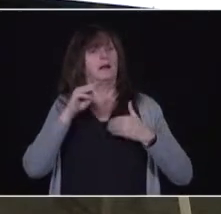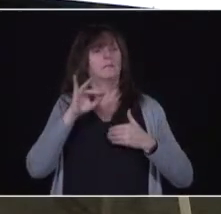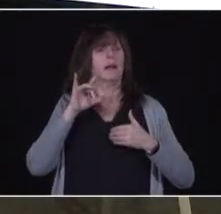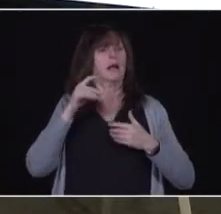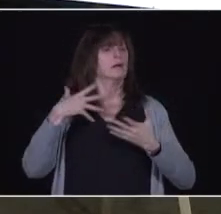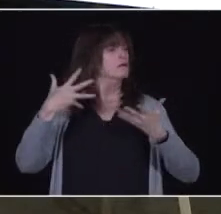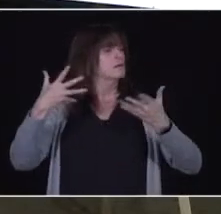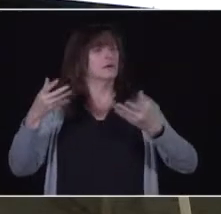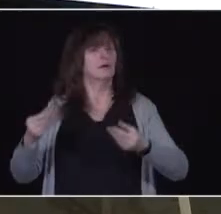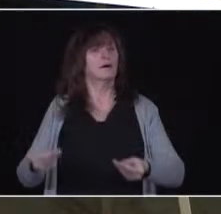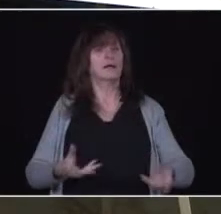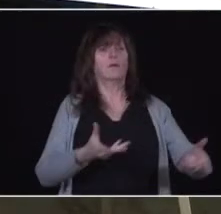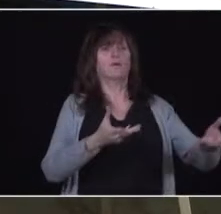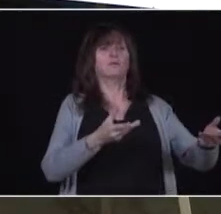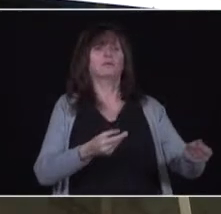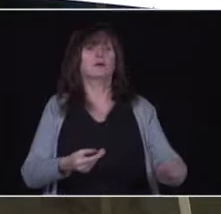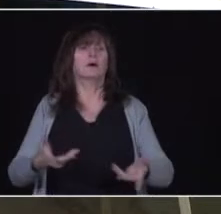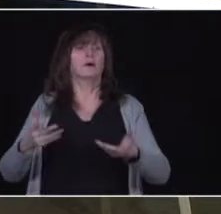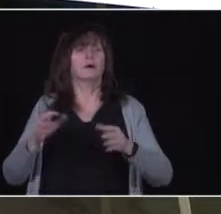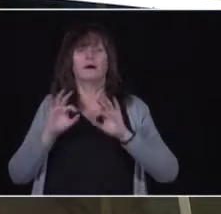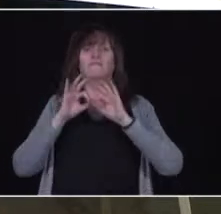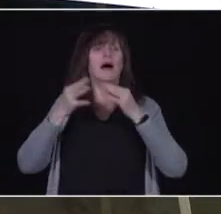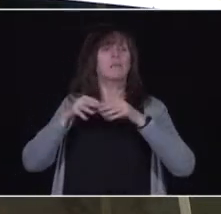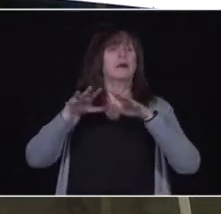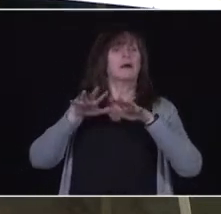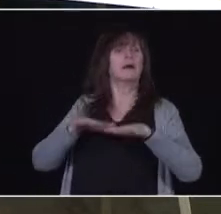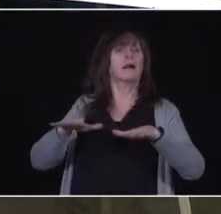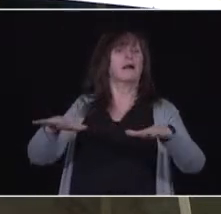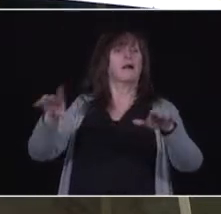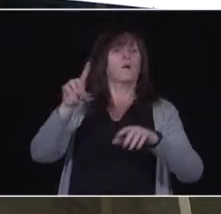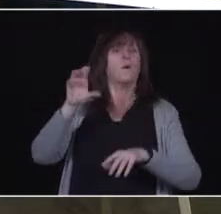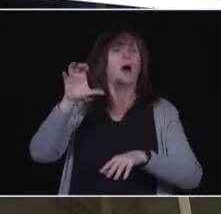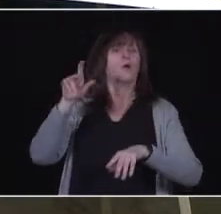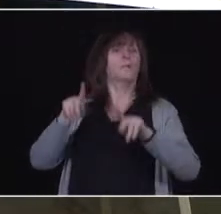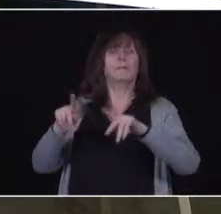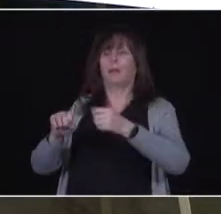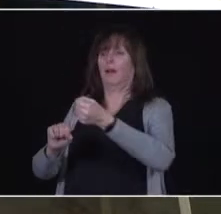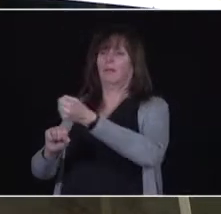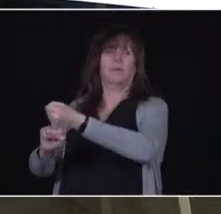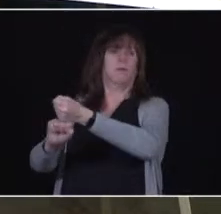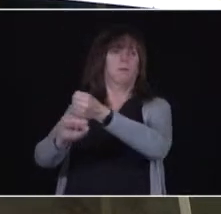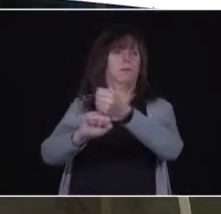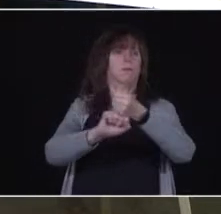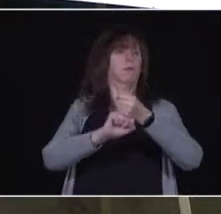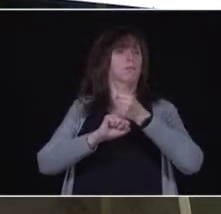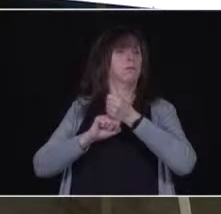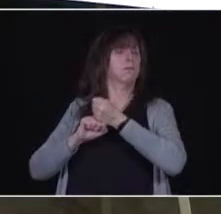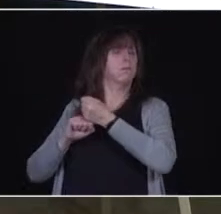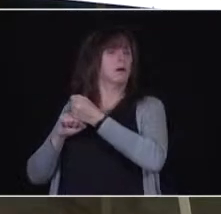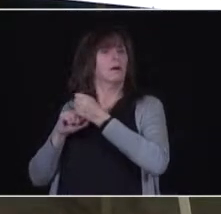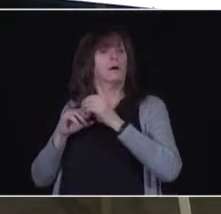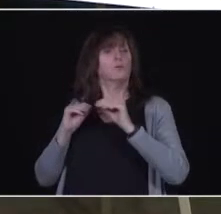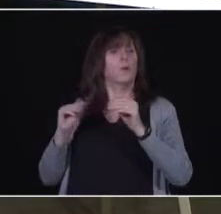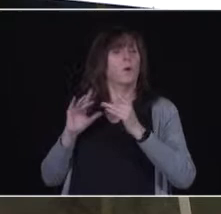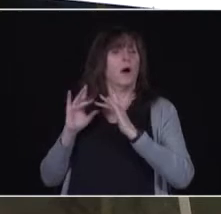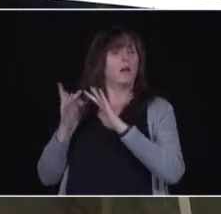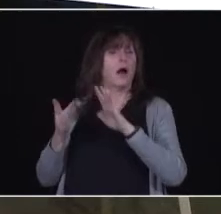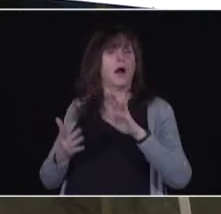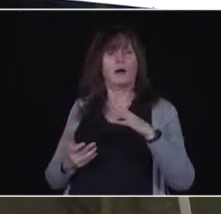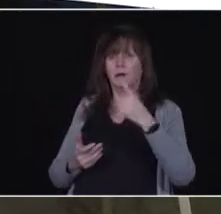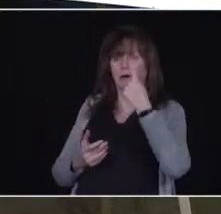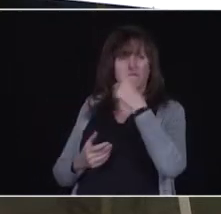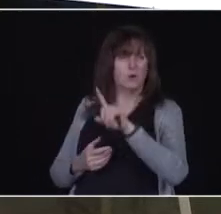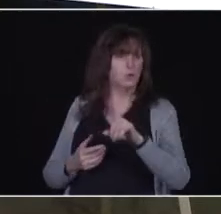who could not get to the online booking services, different ones in New York State, and she actually worked to get them the reservation and the appointment for their vaccine.